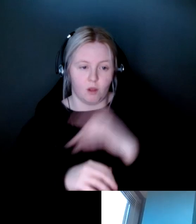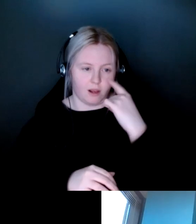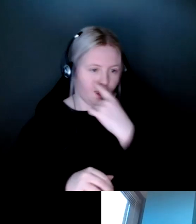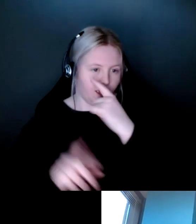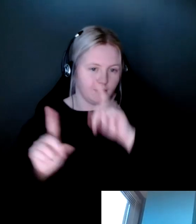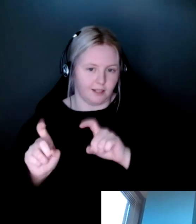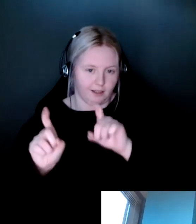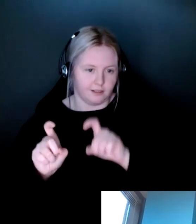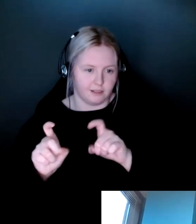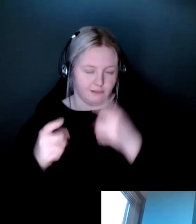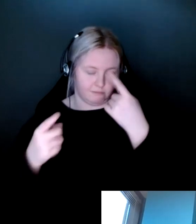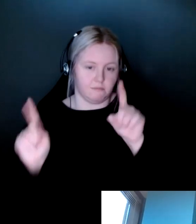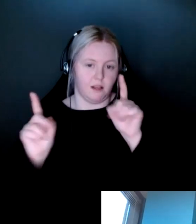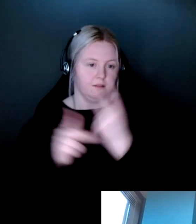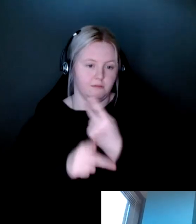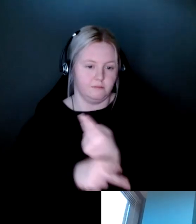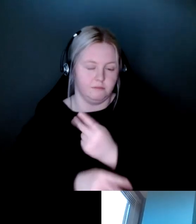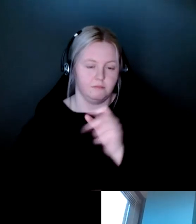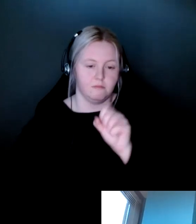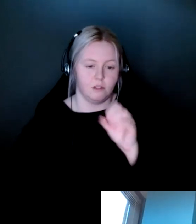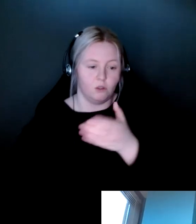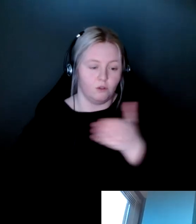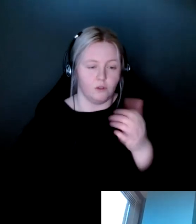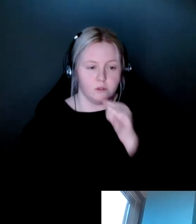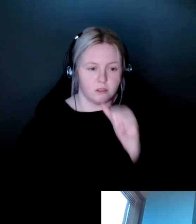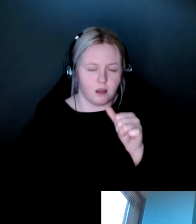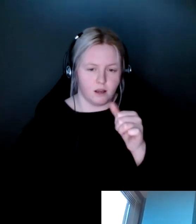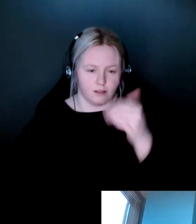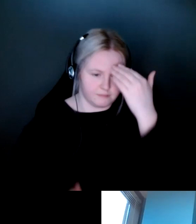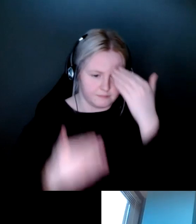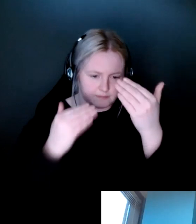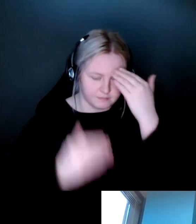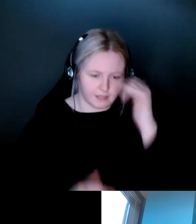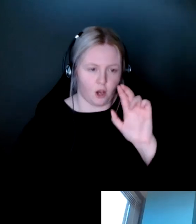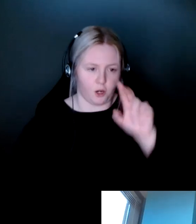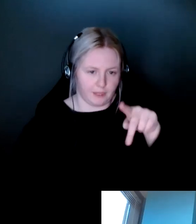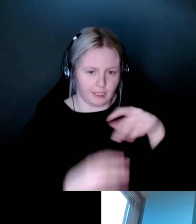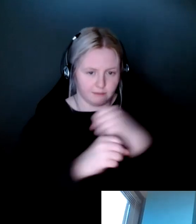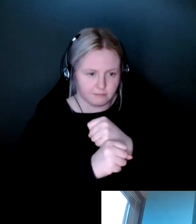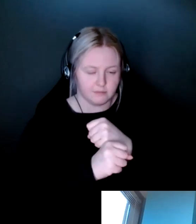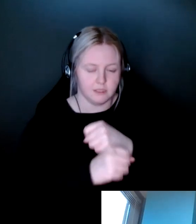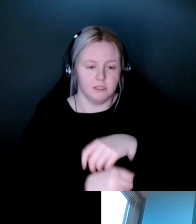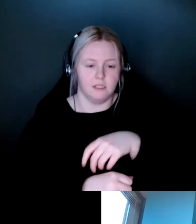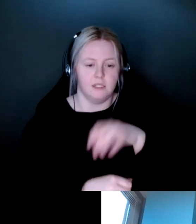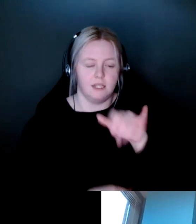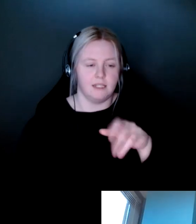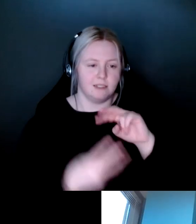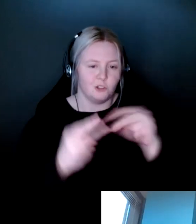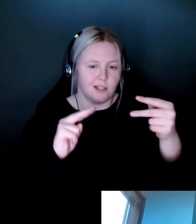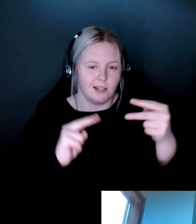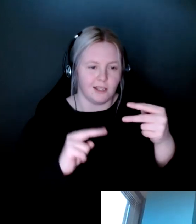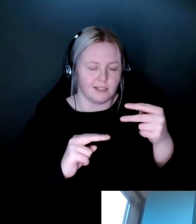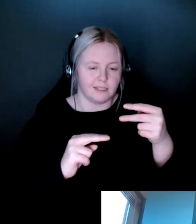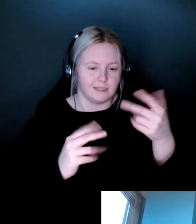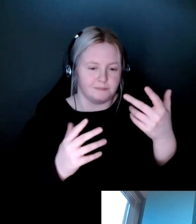so for those on the call who aren't aware, retinitis pigmentosa, or called RP for short, is a genetic eye condition.